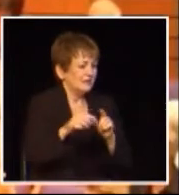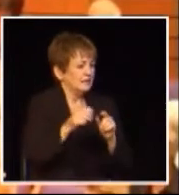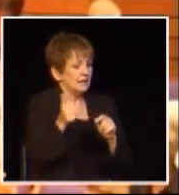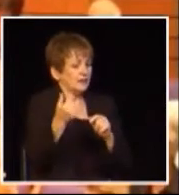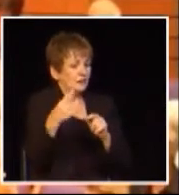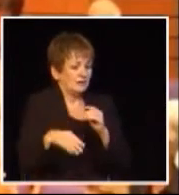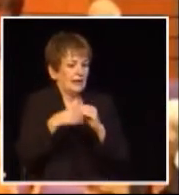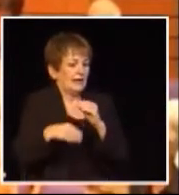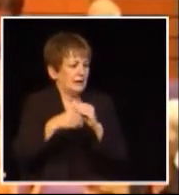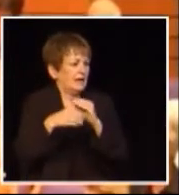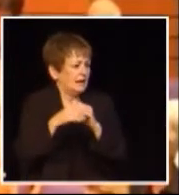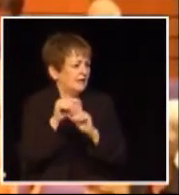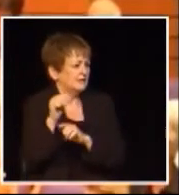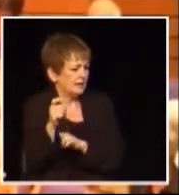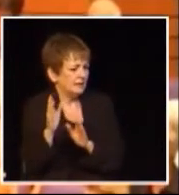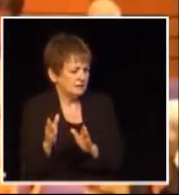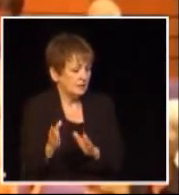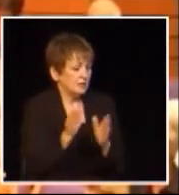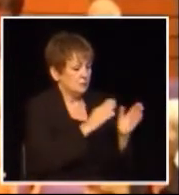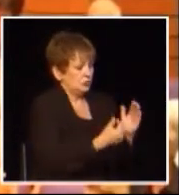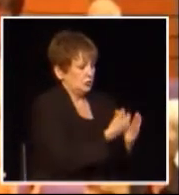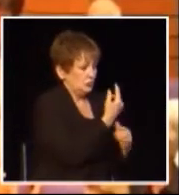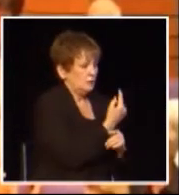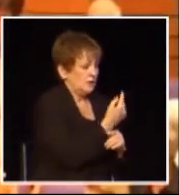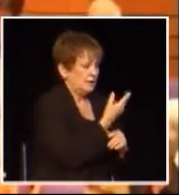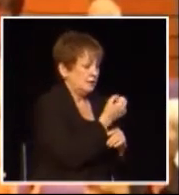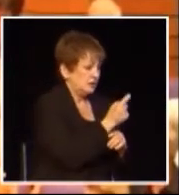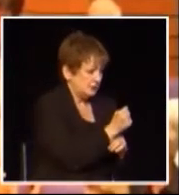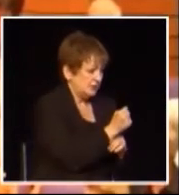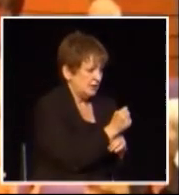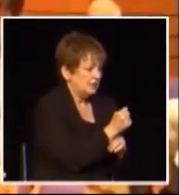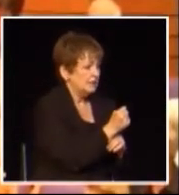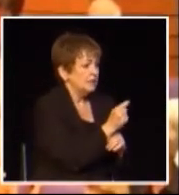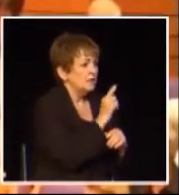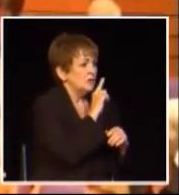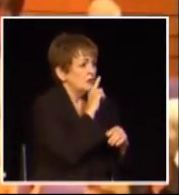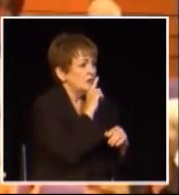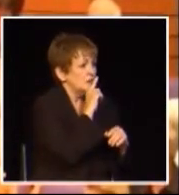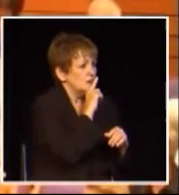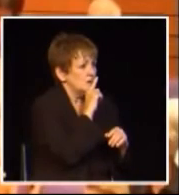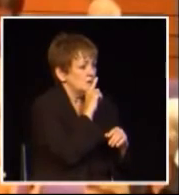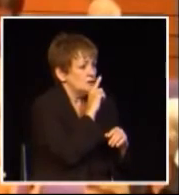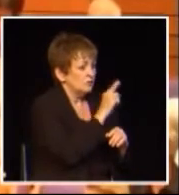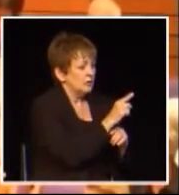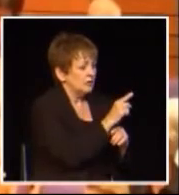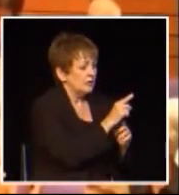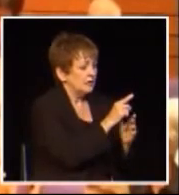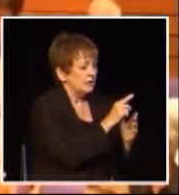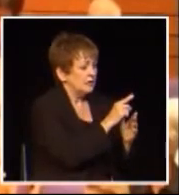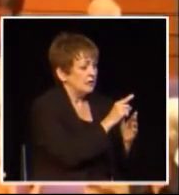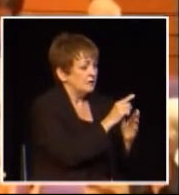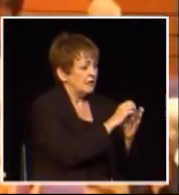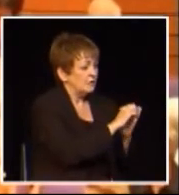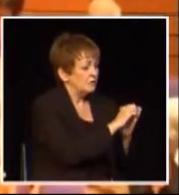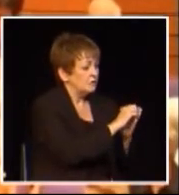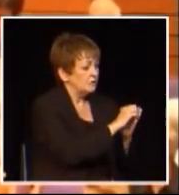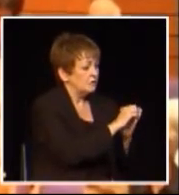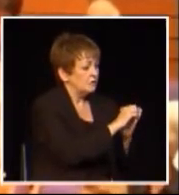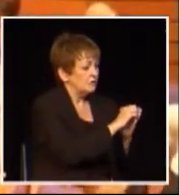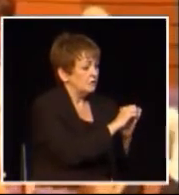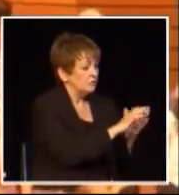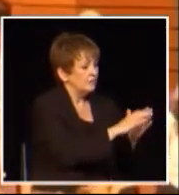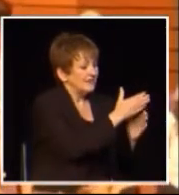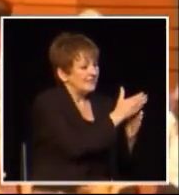and under the new system the businesses are getting the ITC so the tax isn't embedded it's being pulled out throughout the supply chain